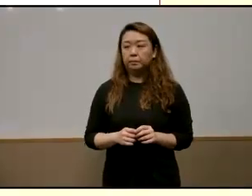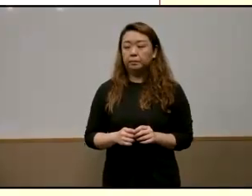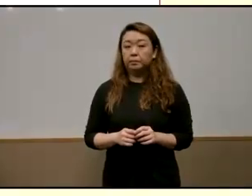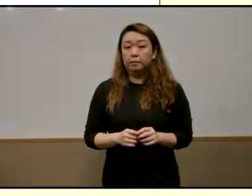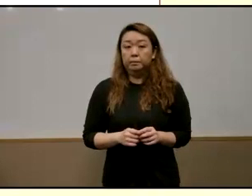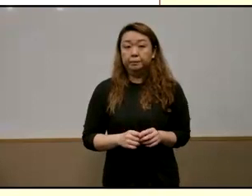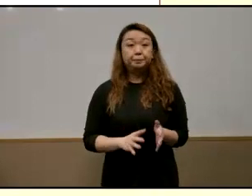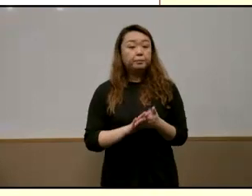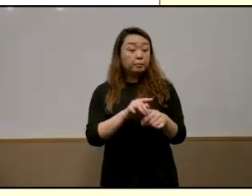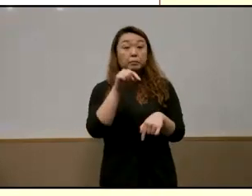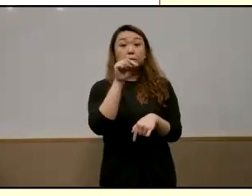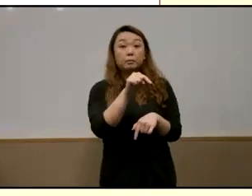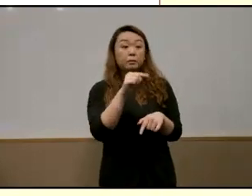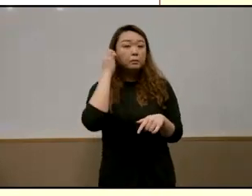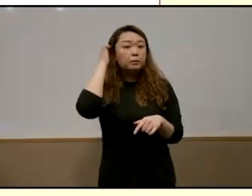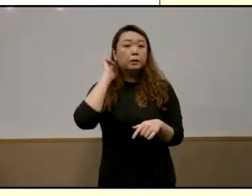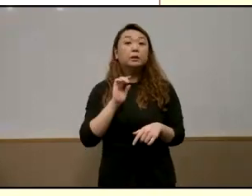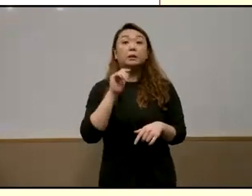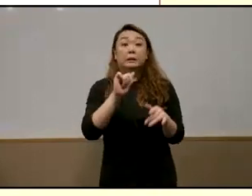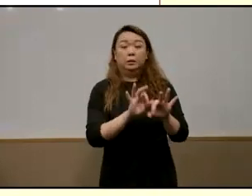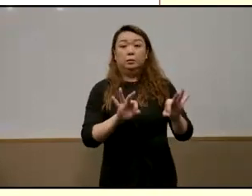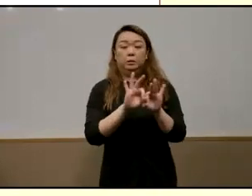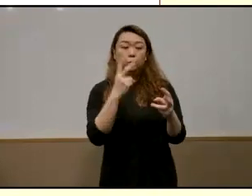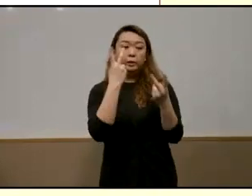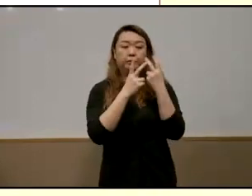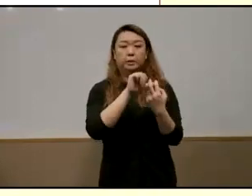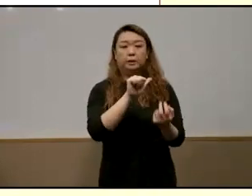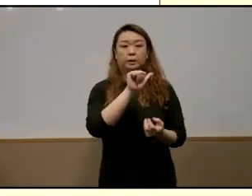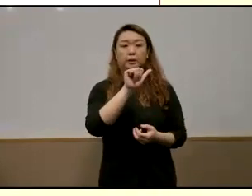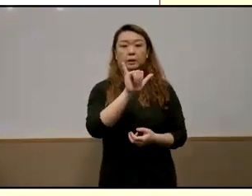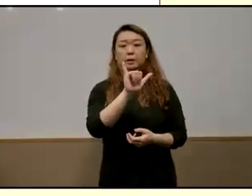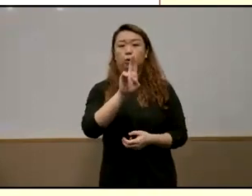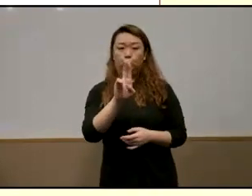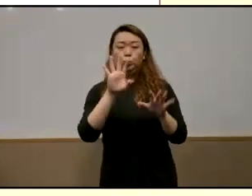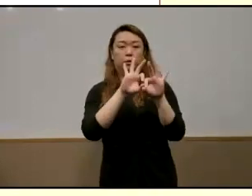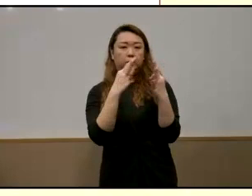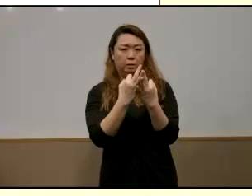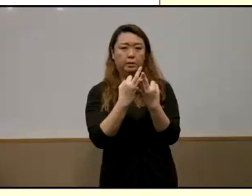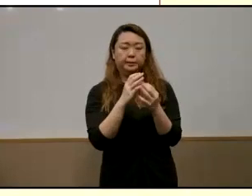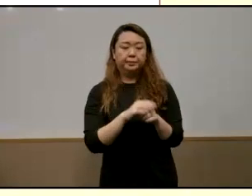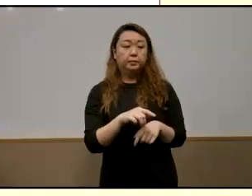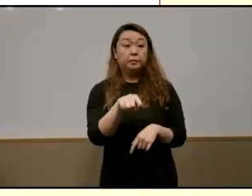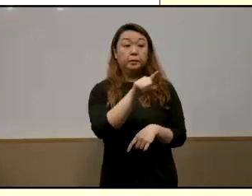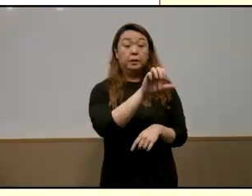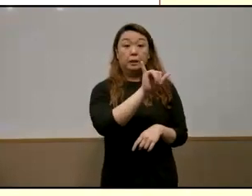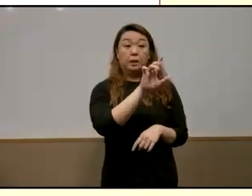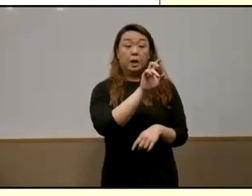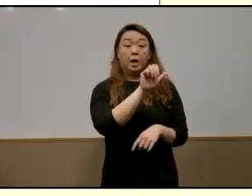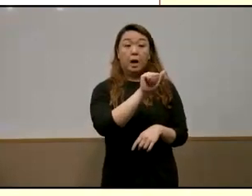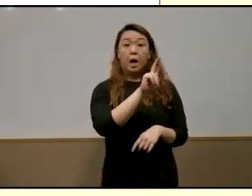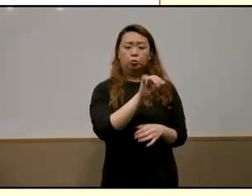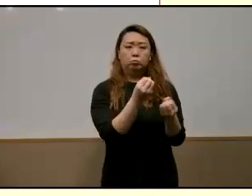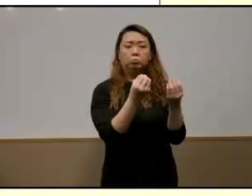clear to me when i visited i use family so they were probably the most disadvantaged family that i interviewed so they faced multiple intersecting